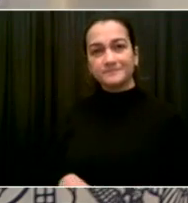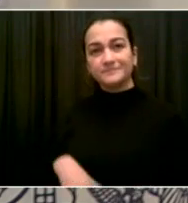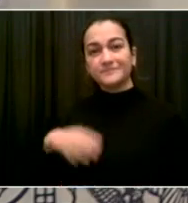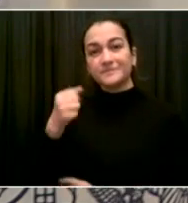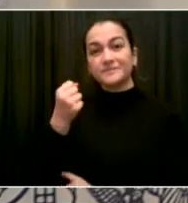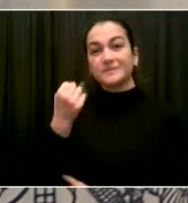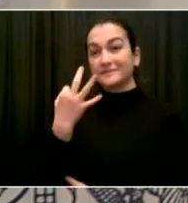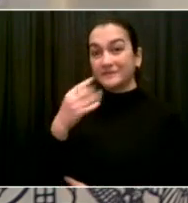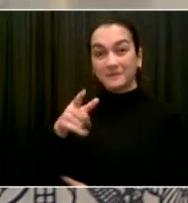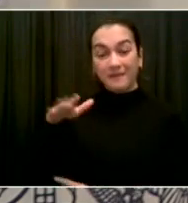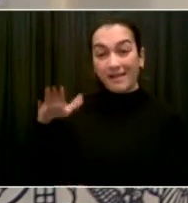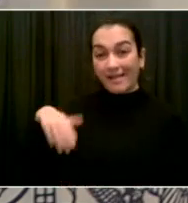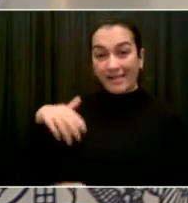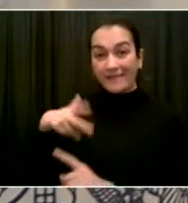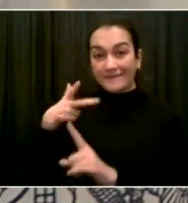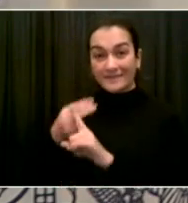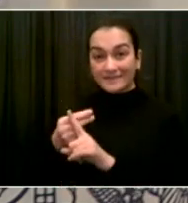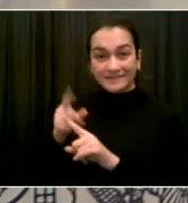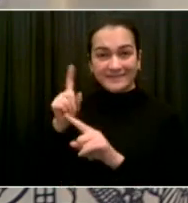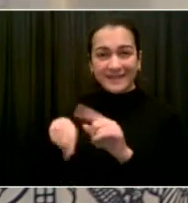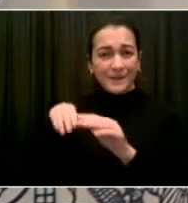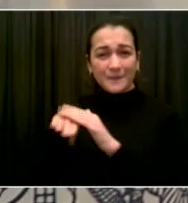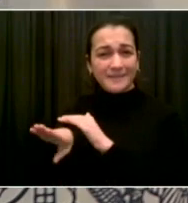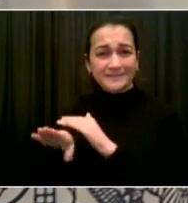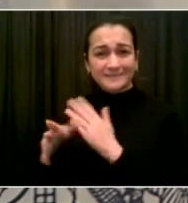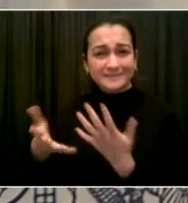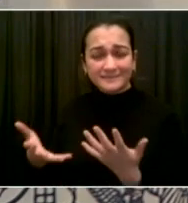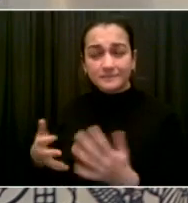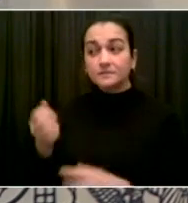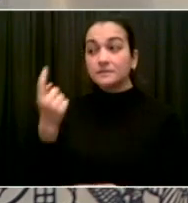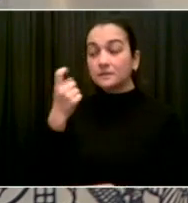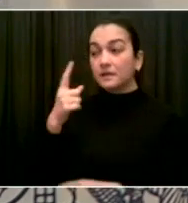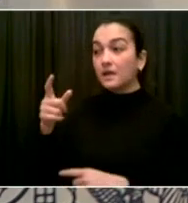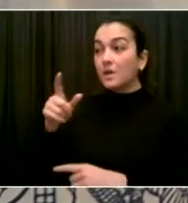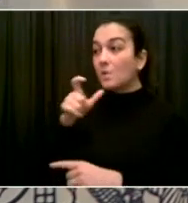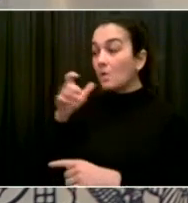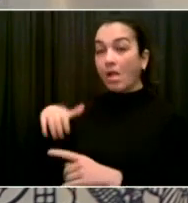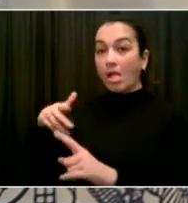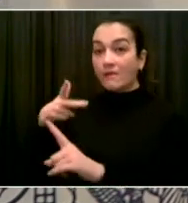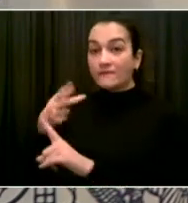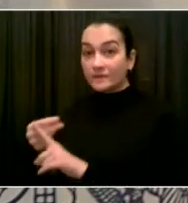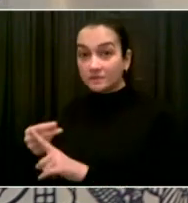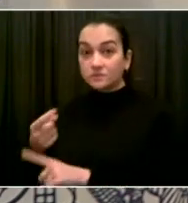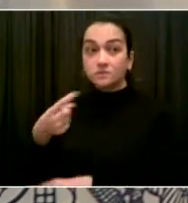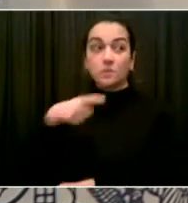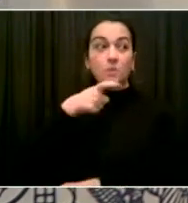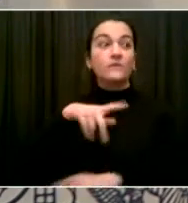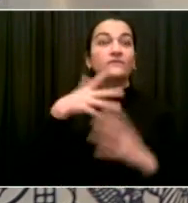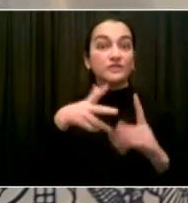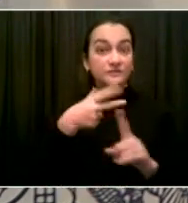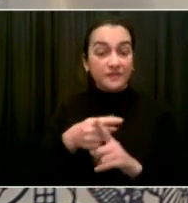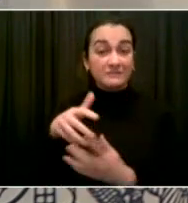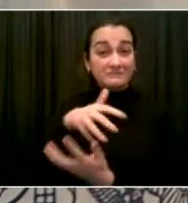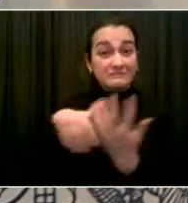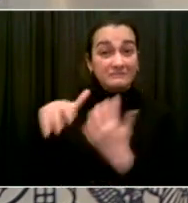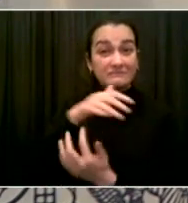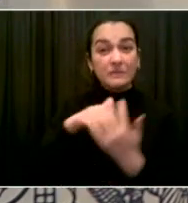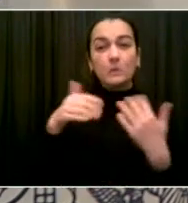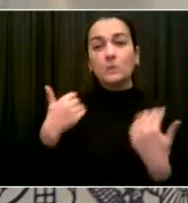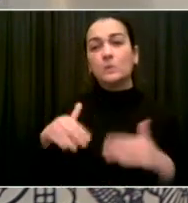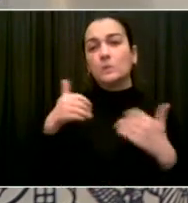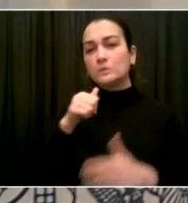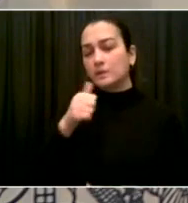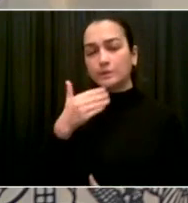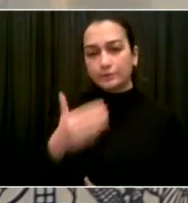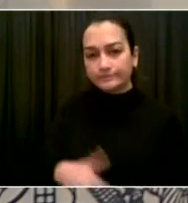But in that kind of setting, it is all vaccinated people. And that is absolutely crucial. Now, would urge everyone keep